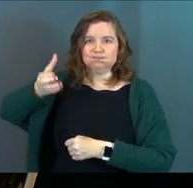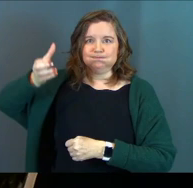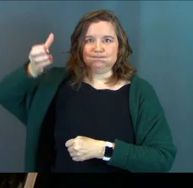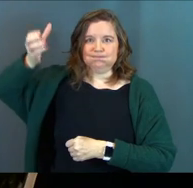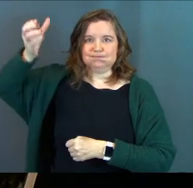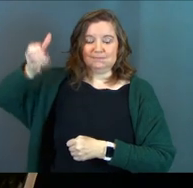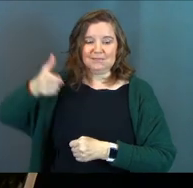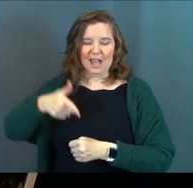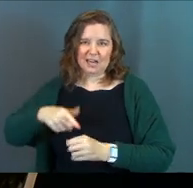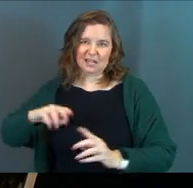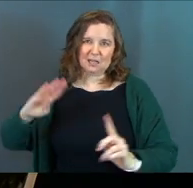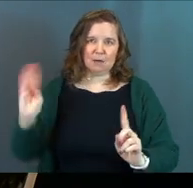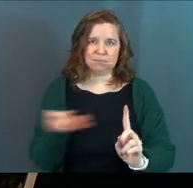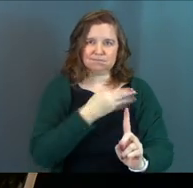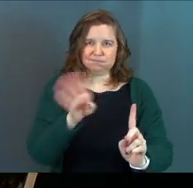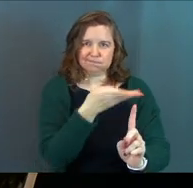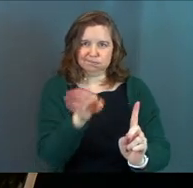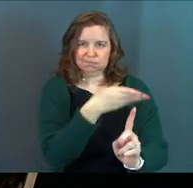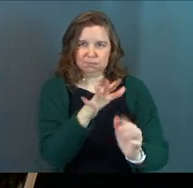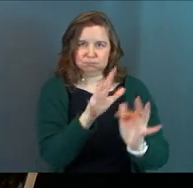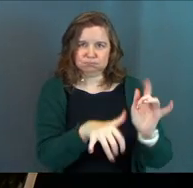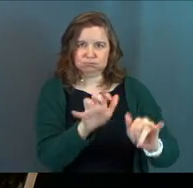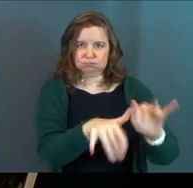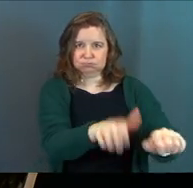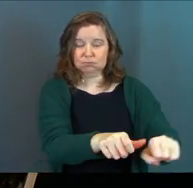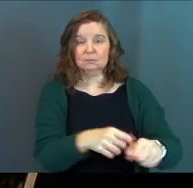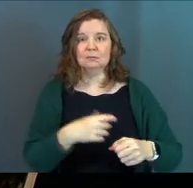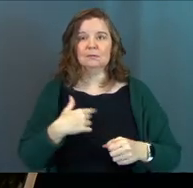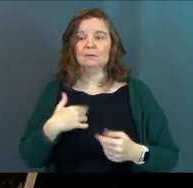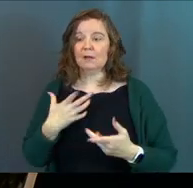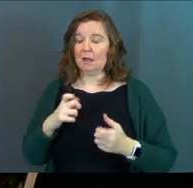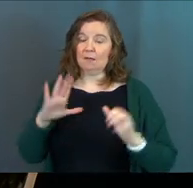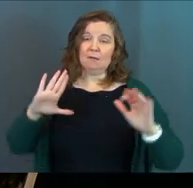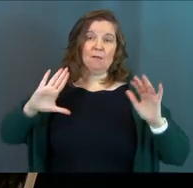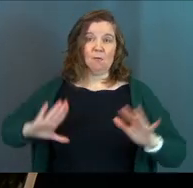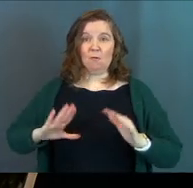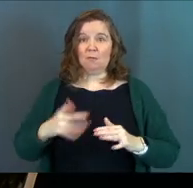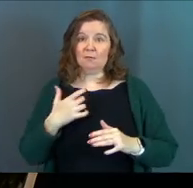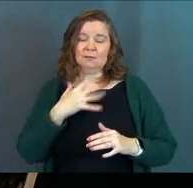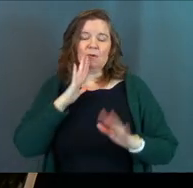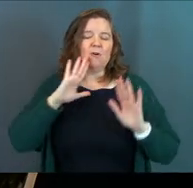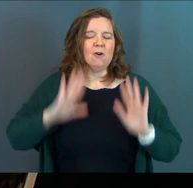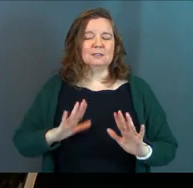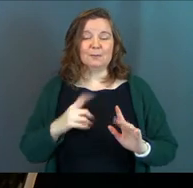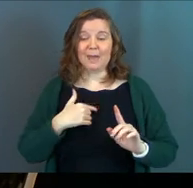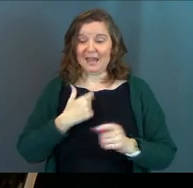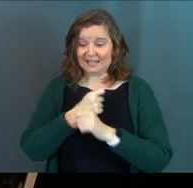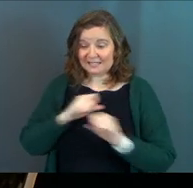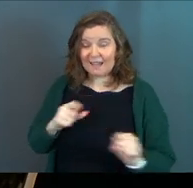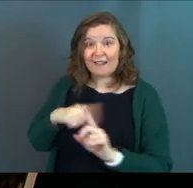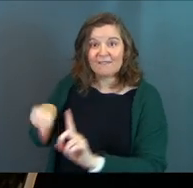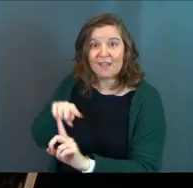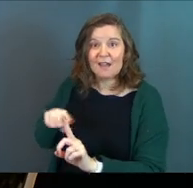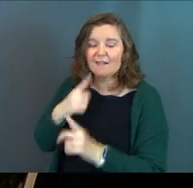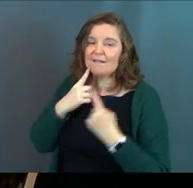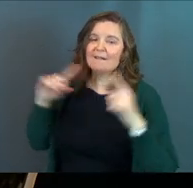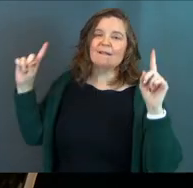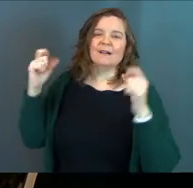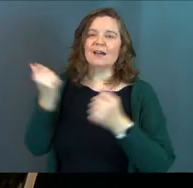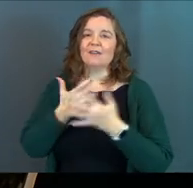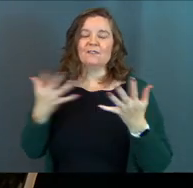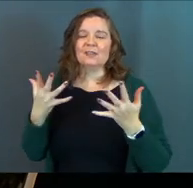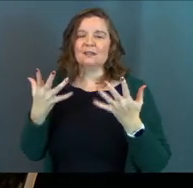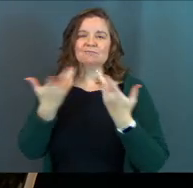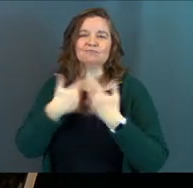slices through those robots like they're butter. Amen? And it was awesome. It was just awesome. And he saves the day, and everything